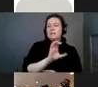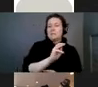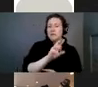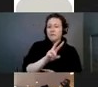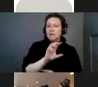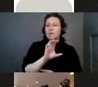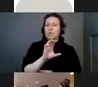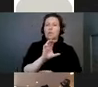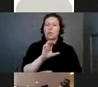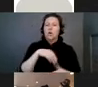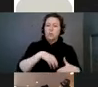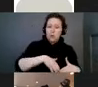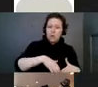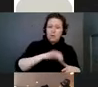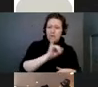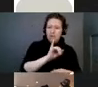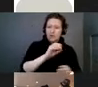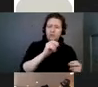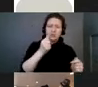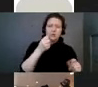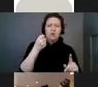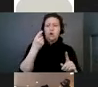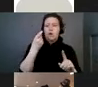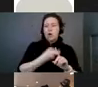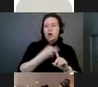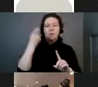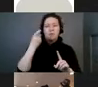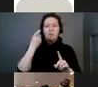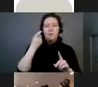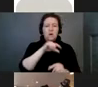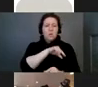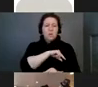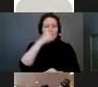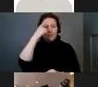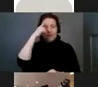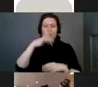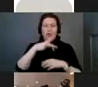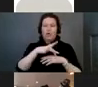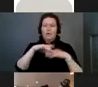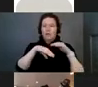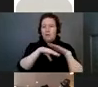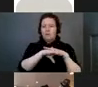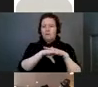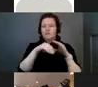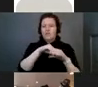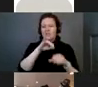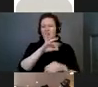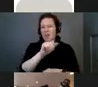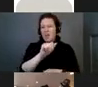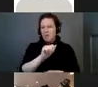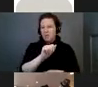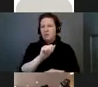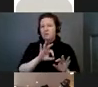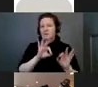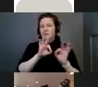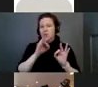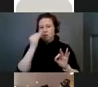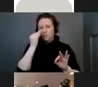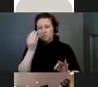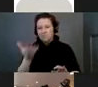is an automatic qualifier for early access in the state of Iowa. So that's something for people to know